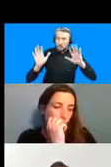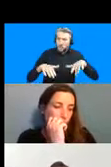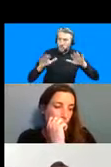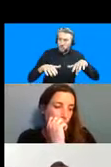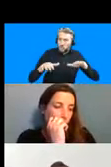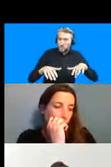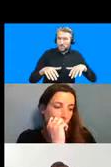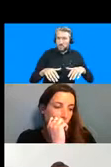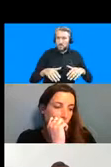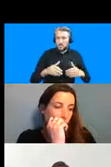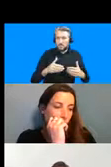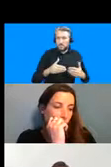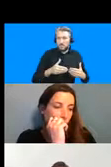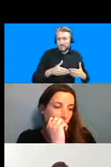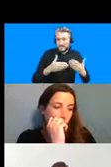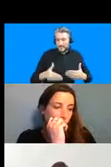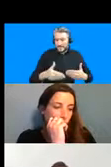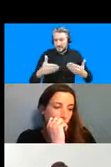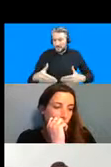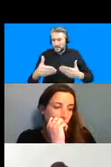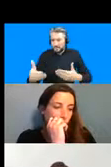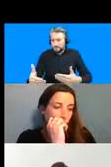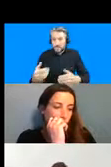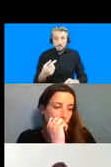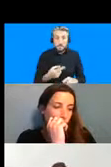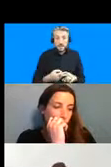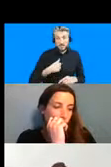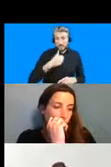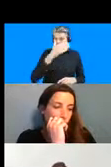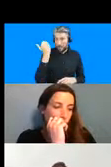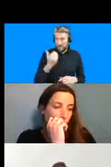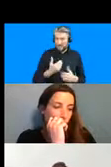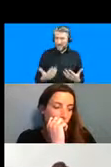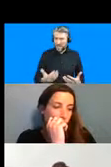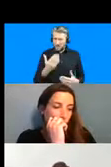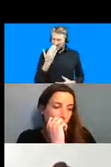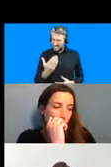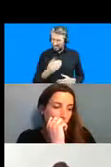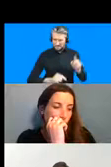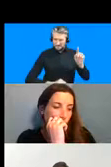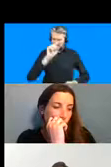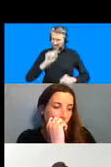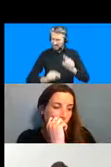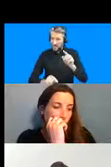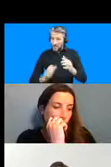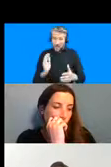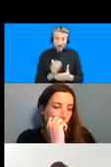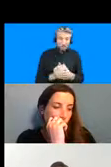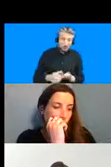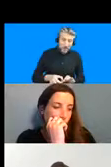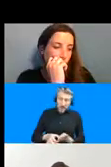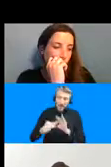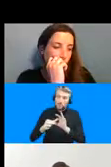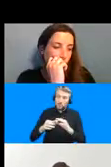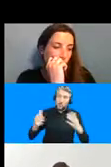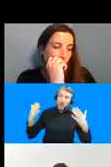very uh sort of volatile summers that we're looking at now are directly related to climate crisis but something is